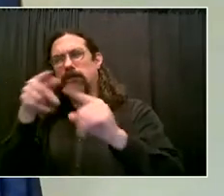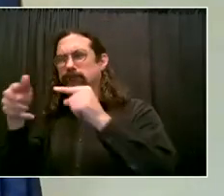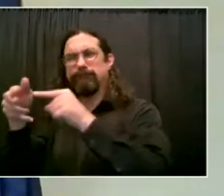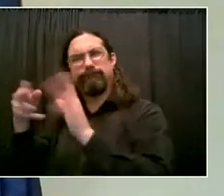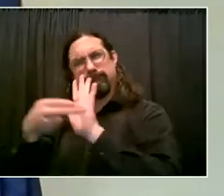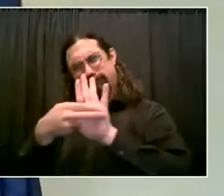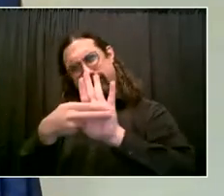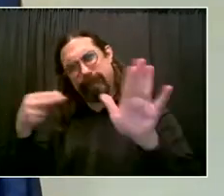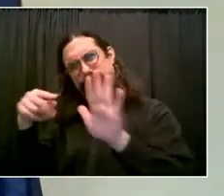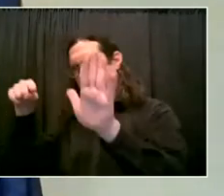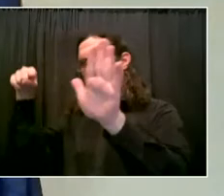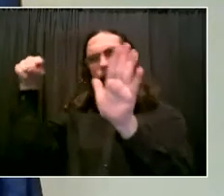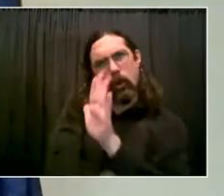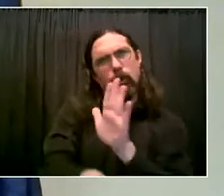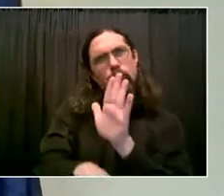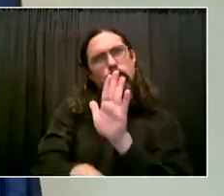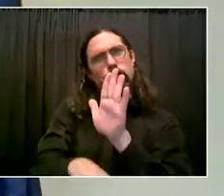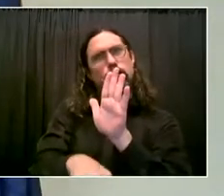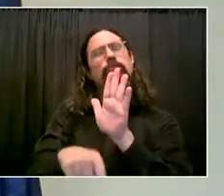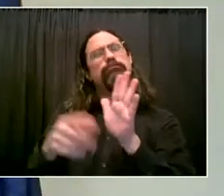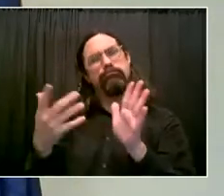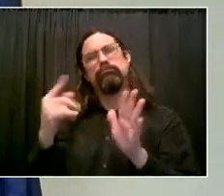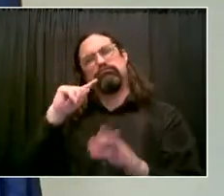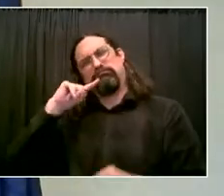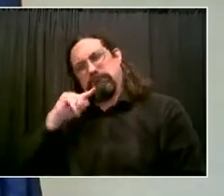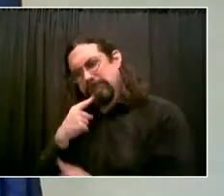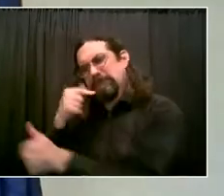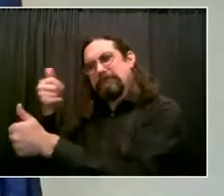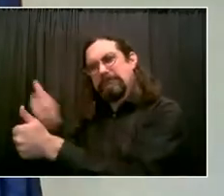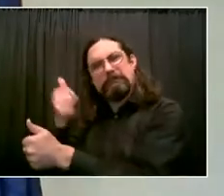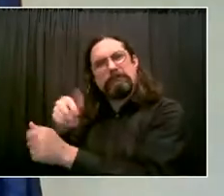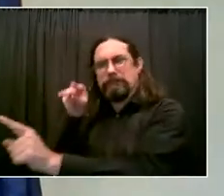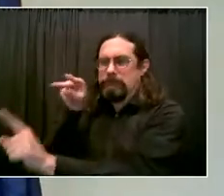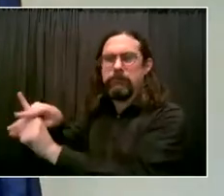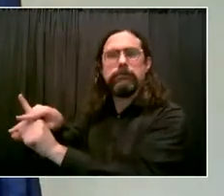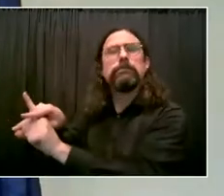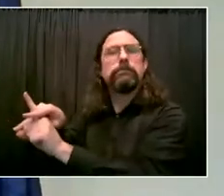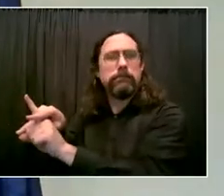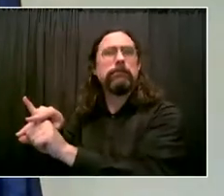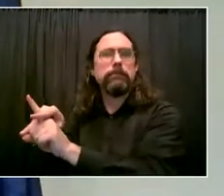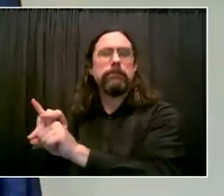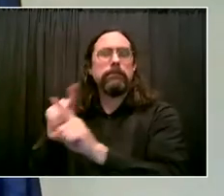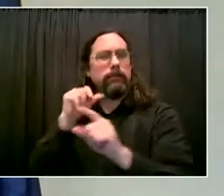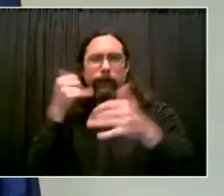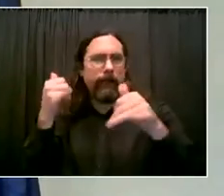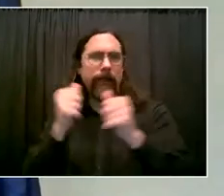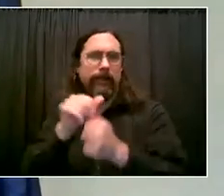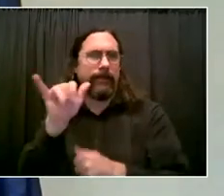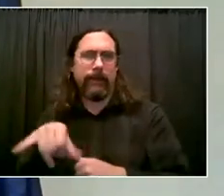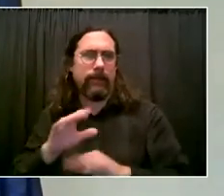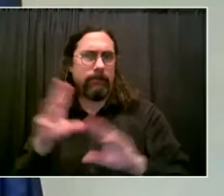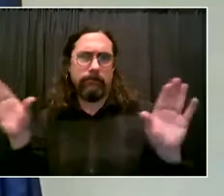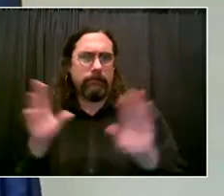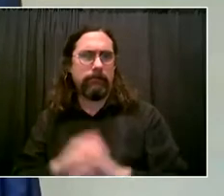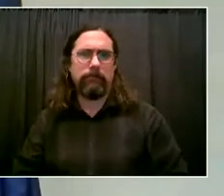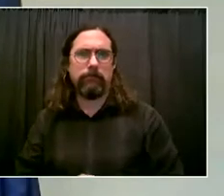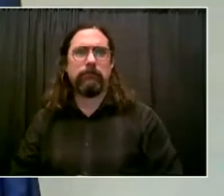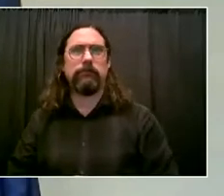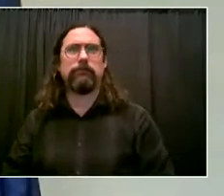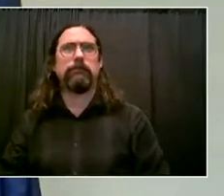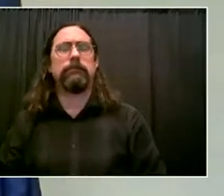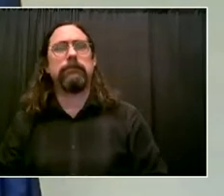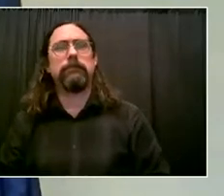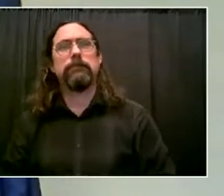deal with these individuals who are priority offenders or who are the crime drivers. It's not everybody in our